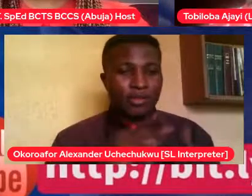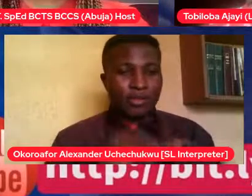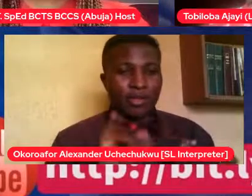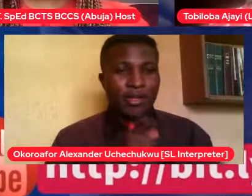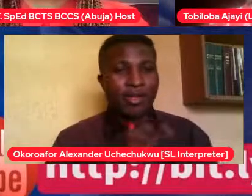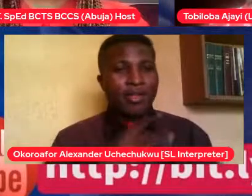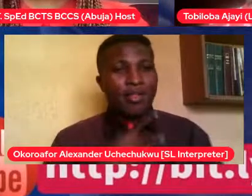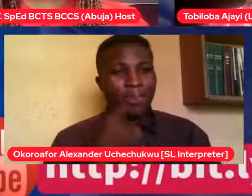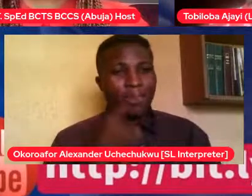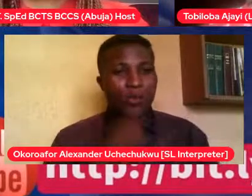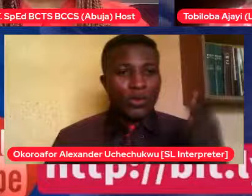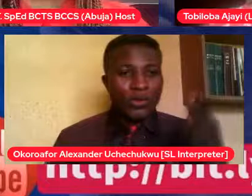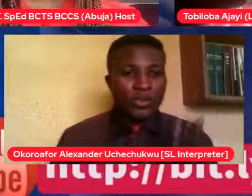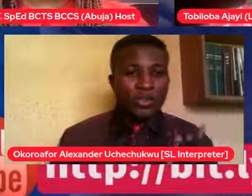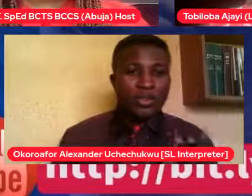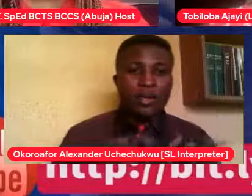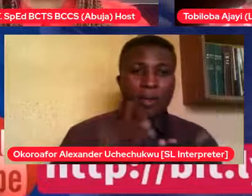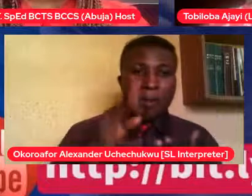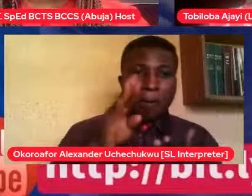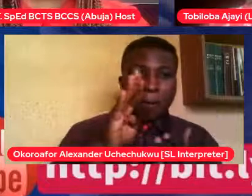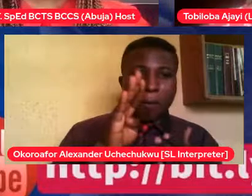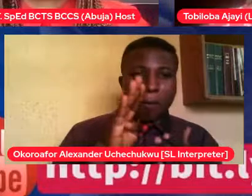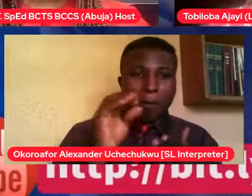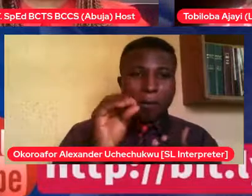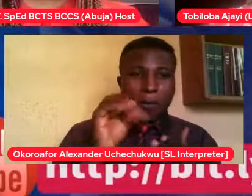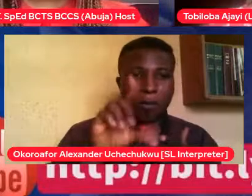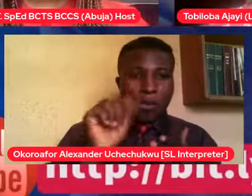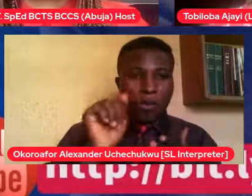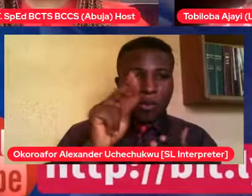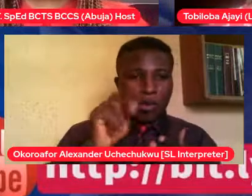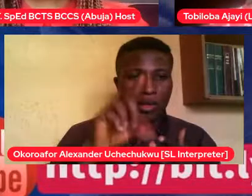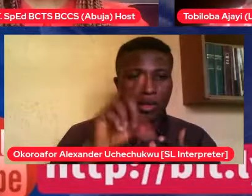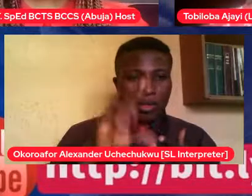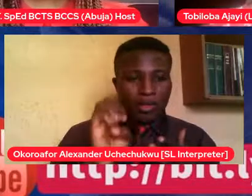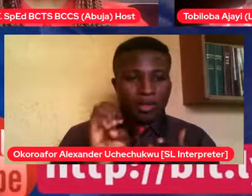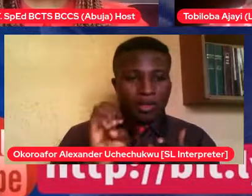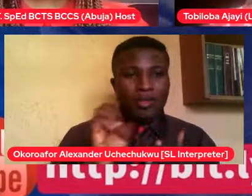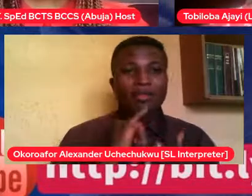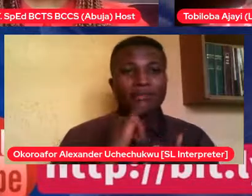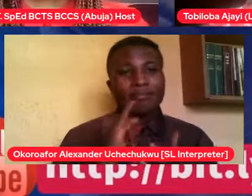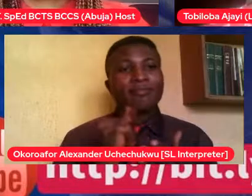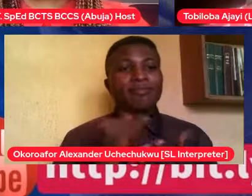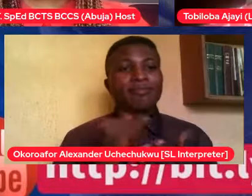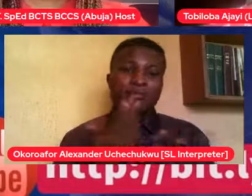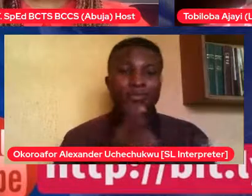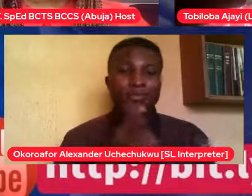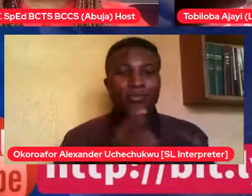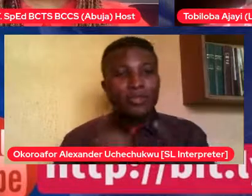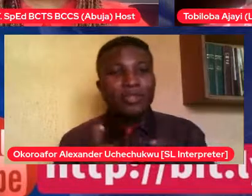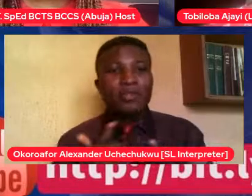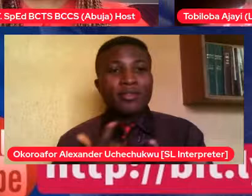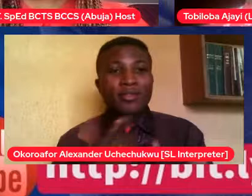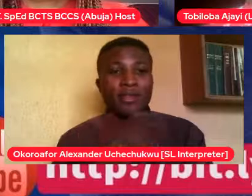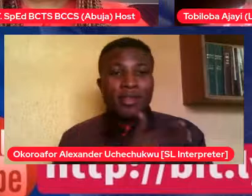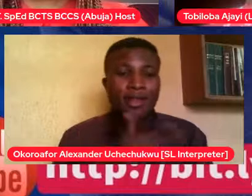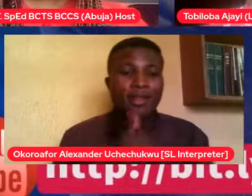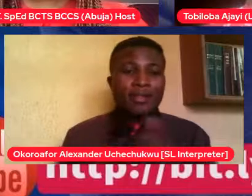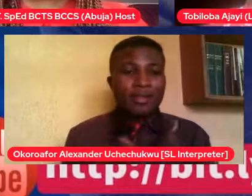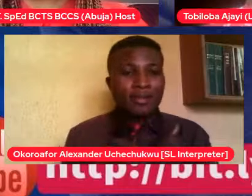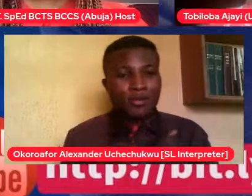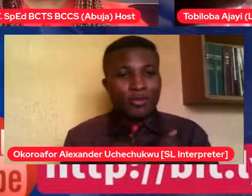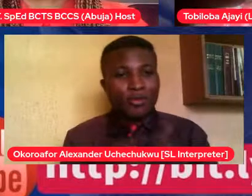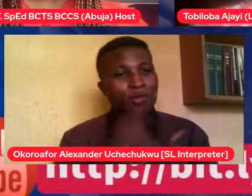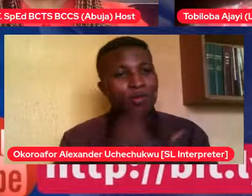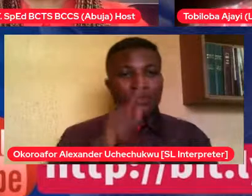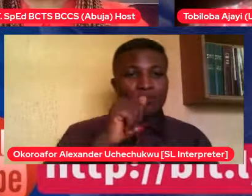parents did. I agree with you. The fundamental thing is family and parents. Because if you grow up